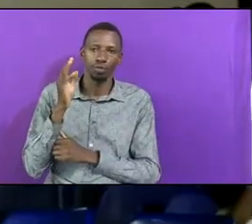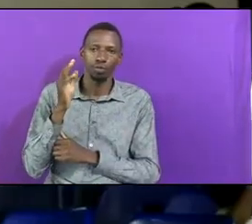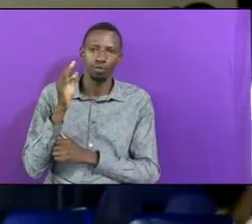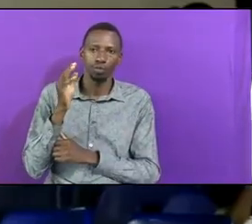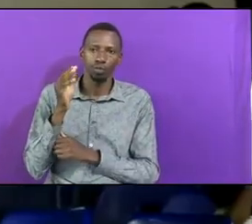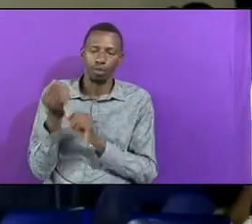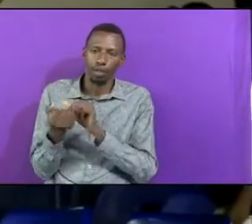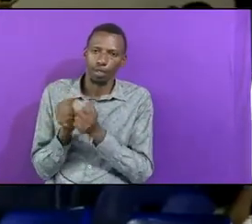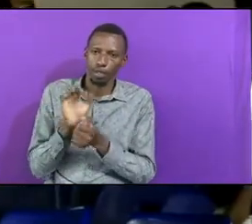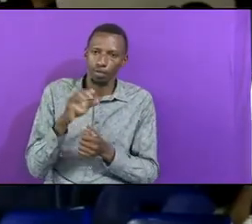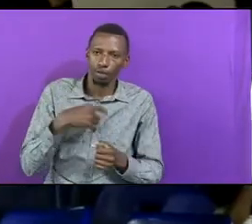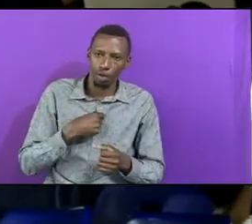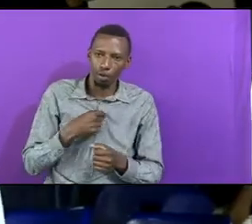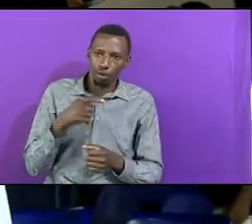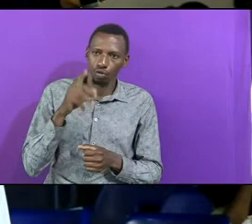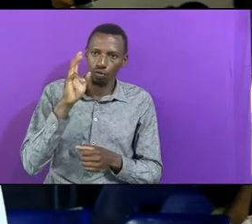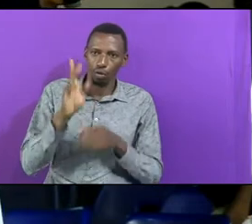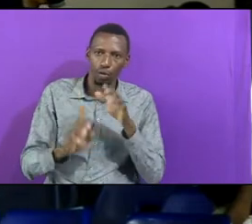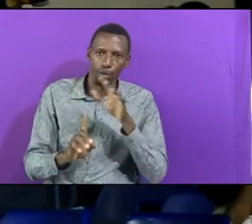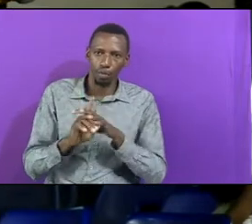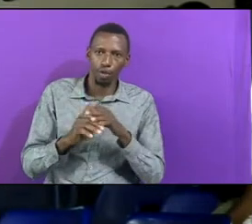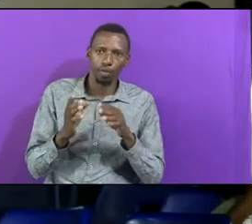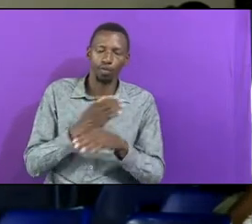To Appear Before God There Is Crisis